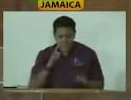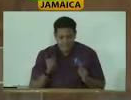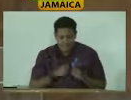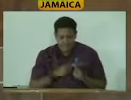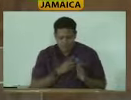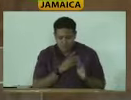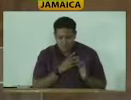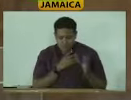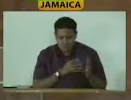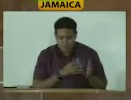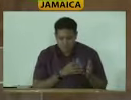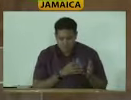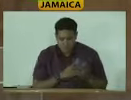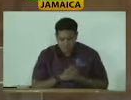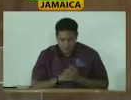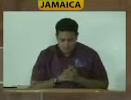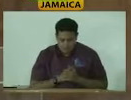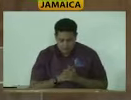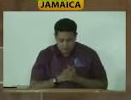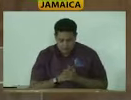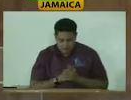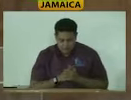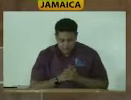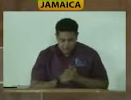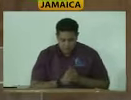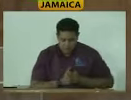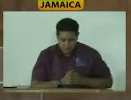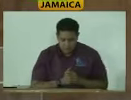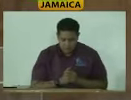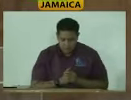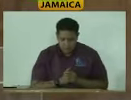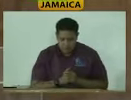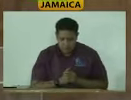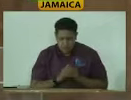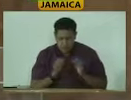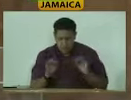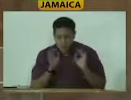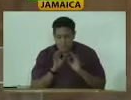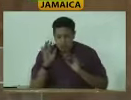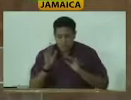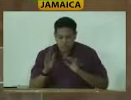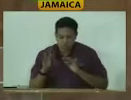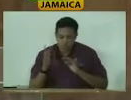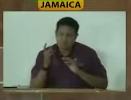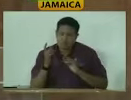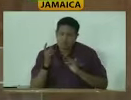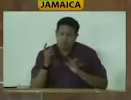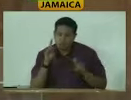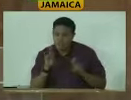in line to sign that important UN Convention. The act itself